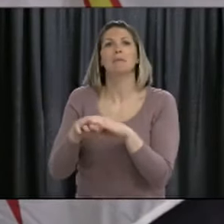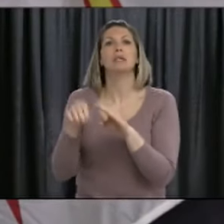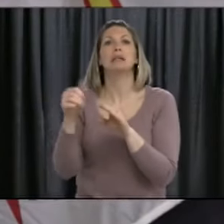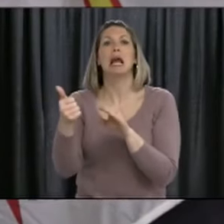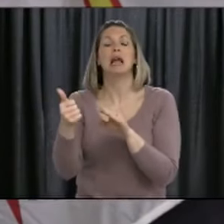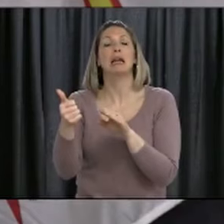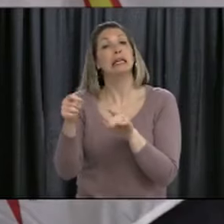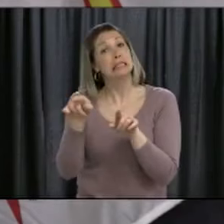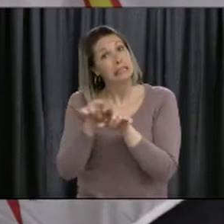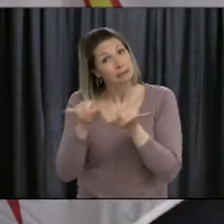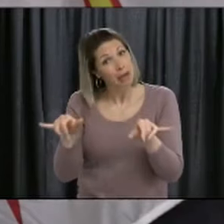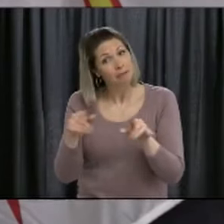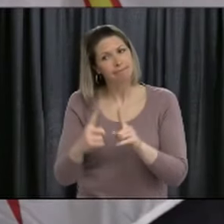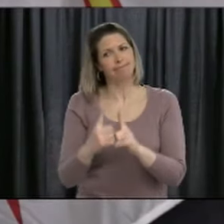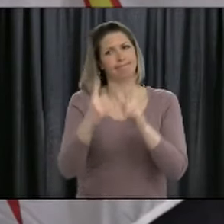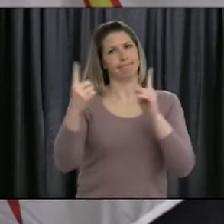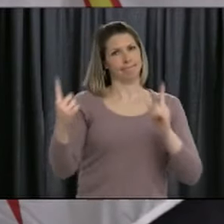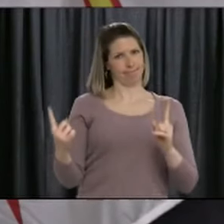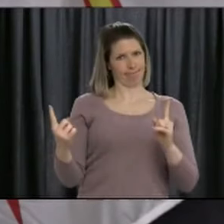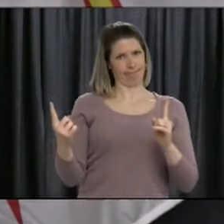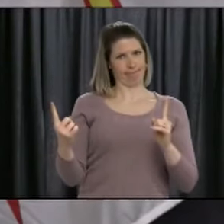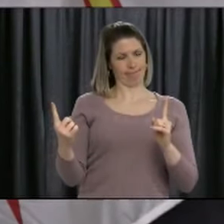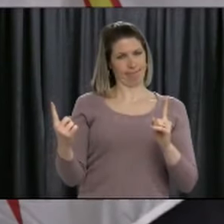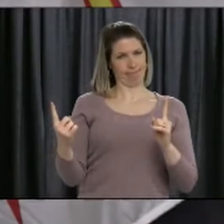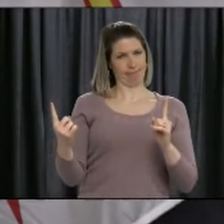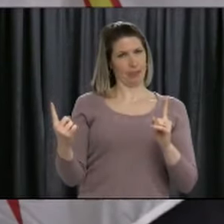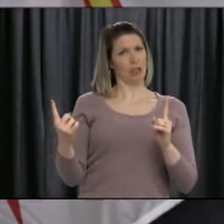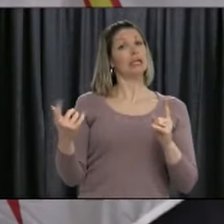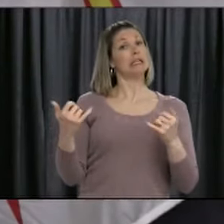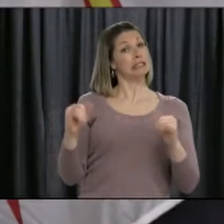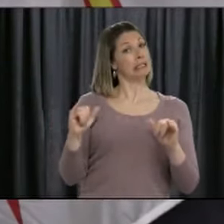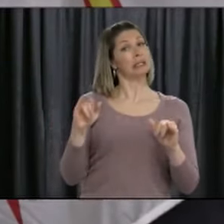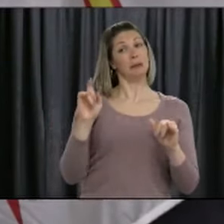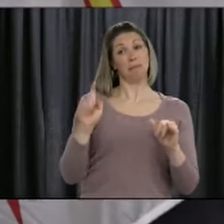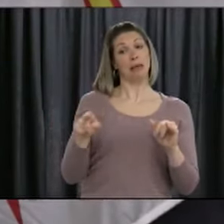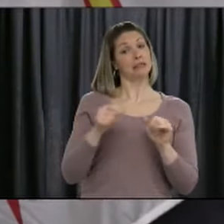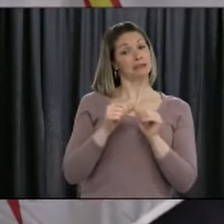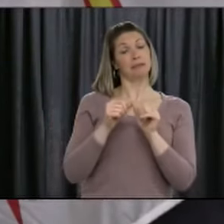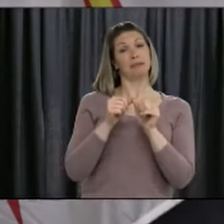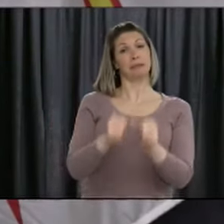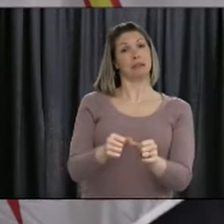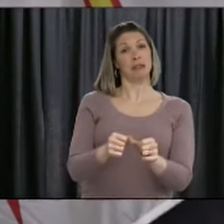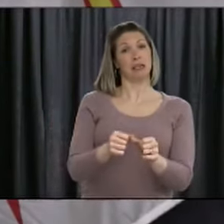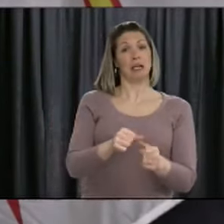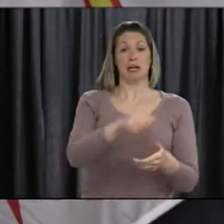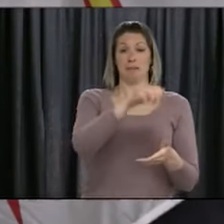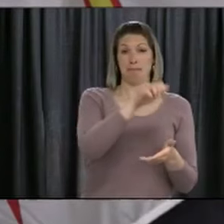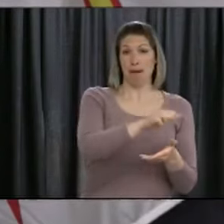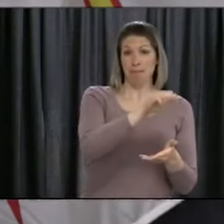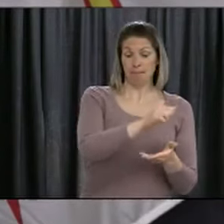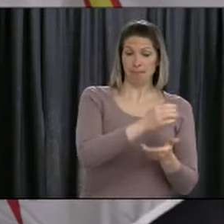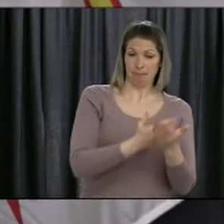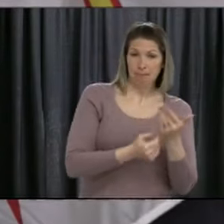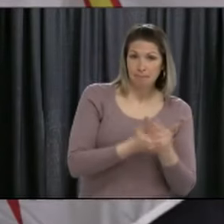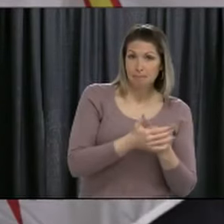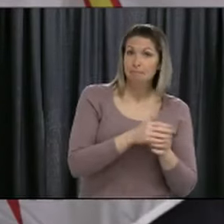and will not be interfering with each other's bubble, where there'll be, you know, make sure there's hand sanitizer and all of those sorts of things